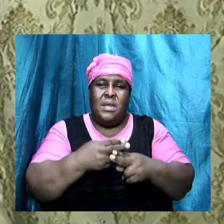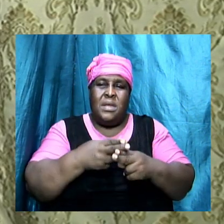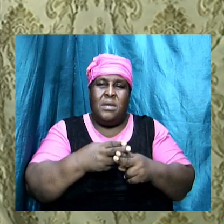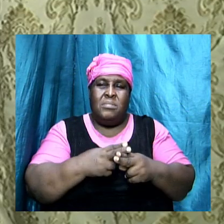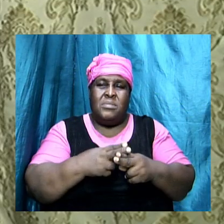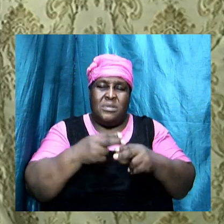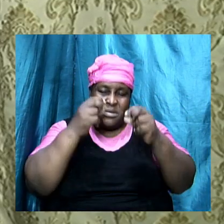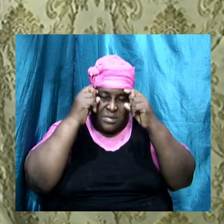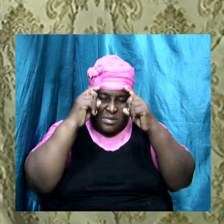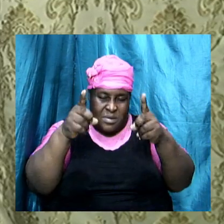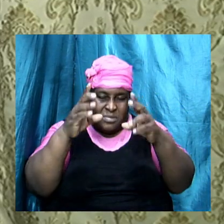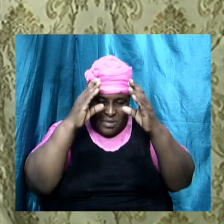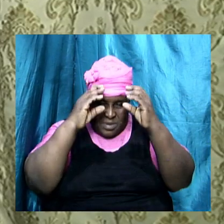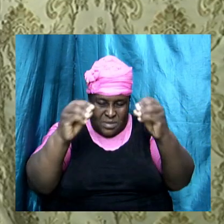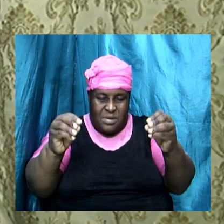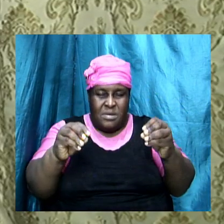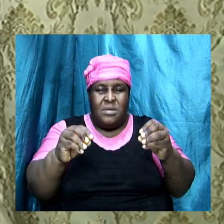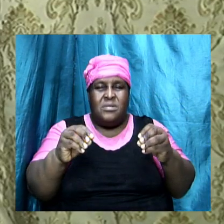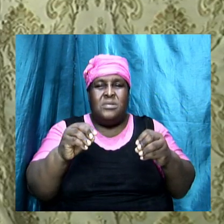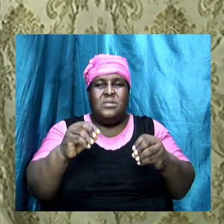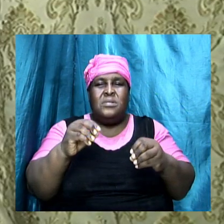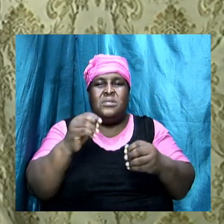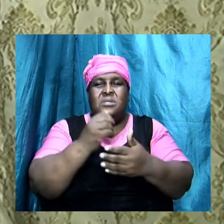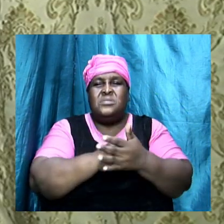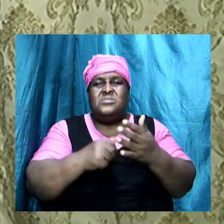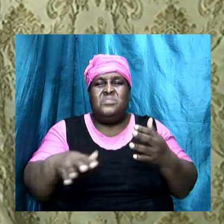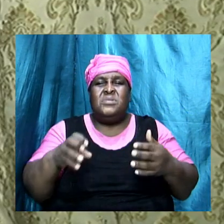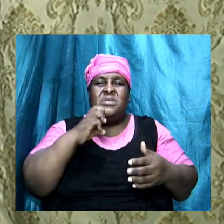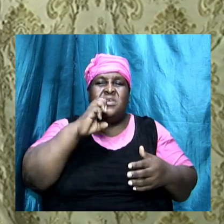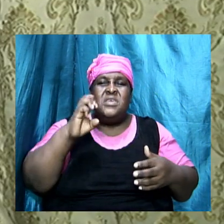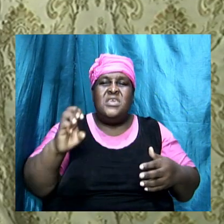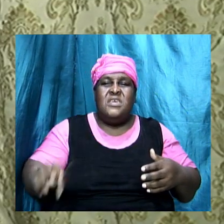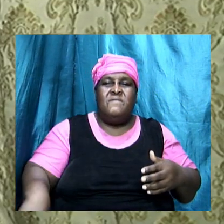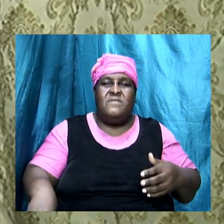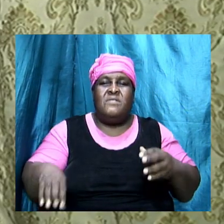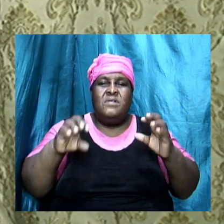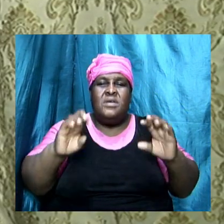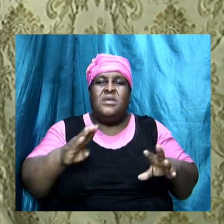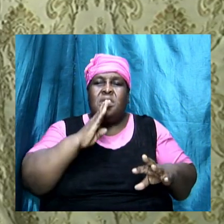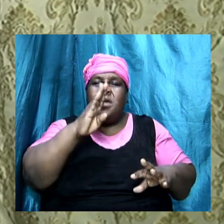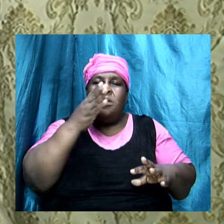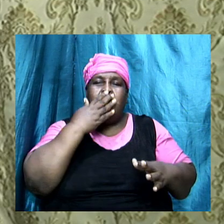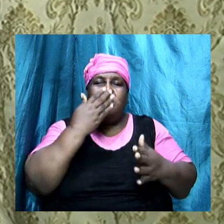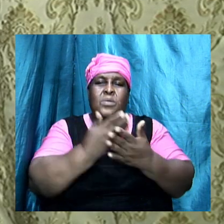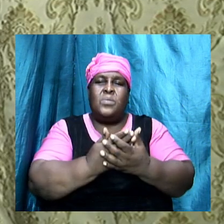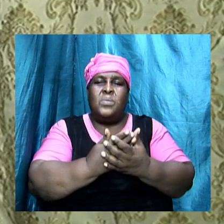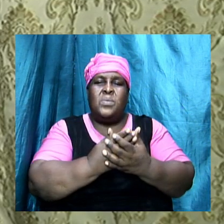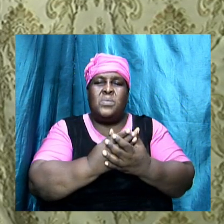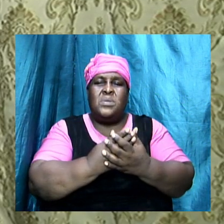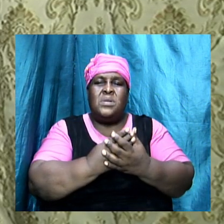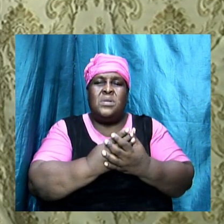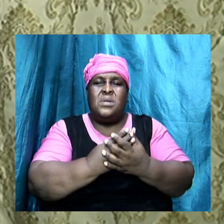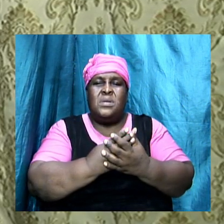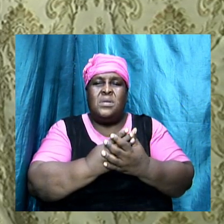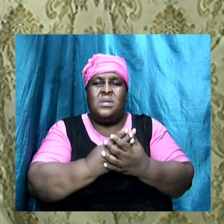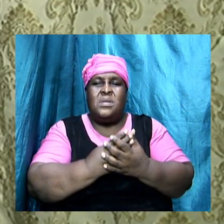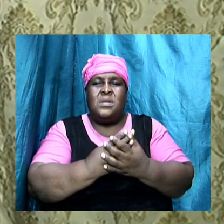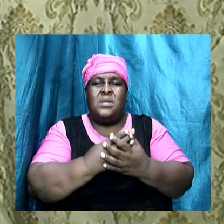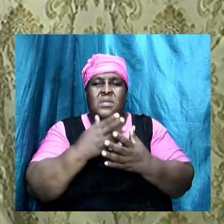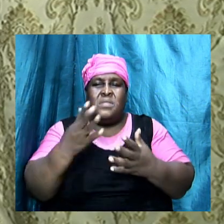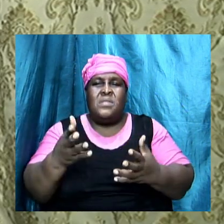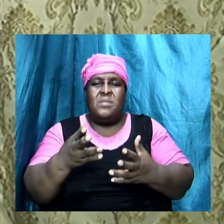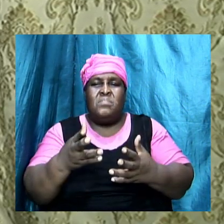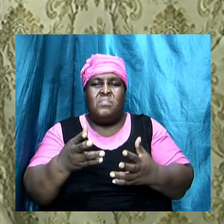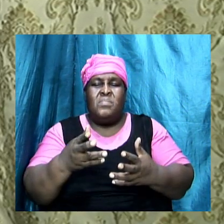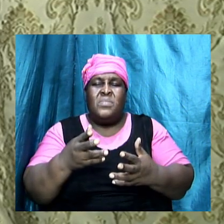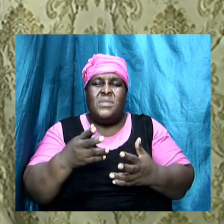which teaches that something evil can be good that profane can be pure